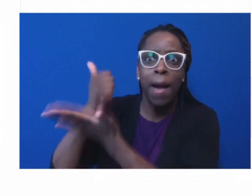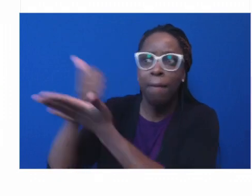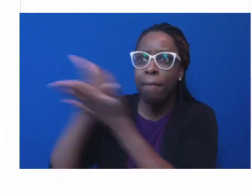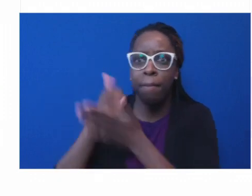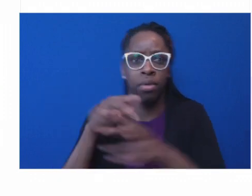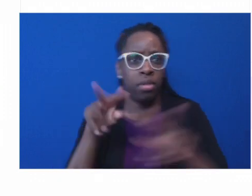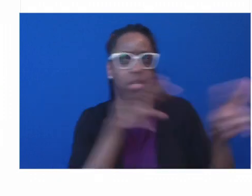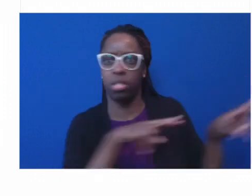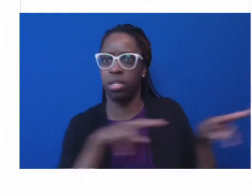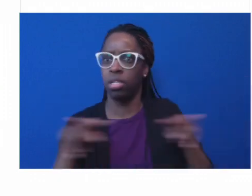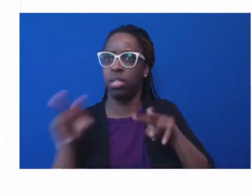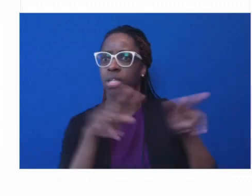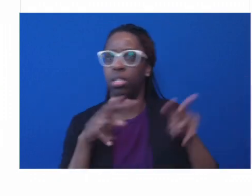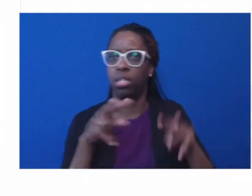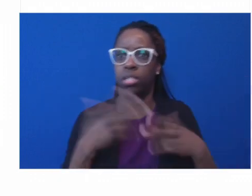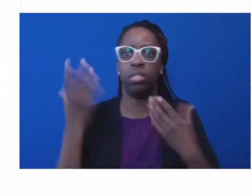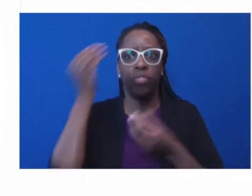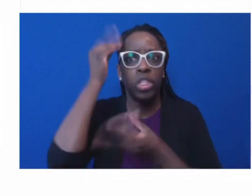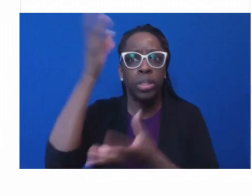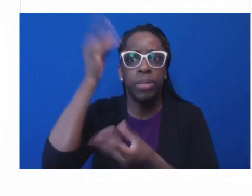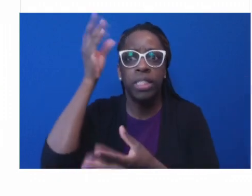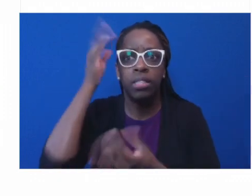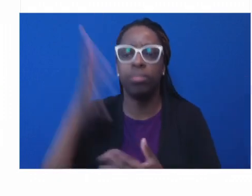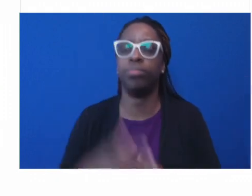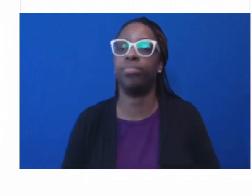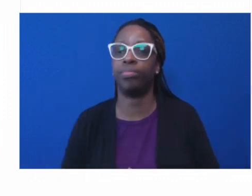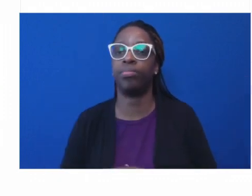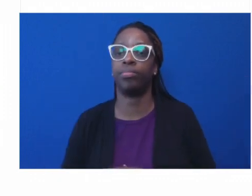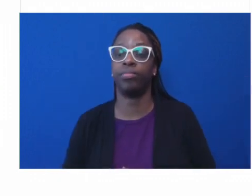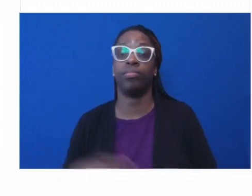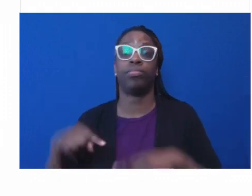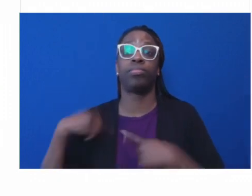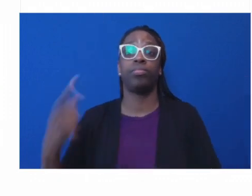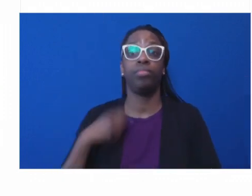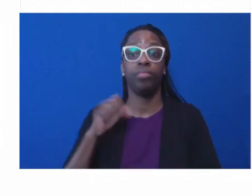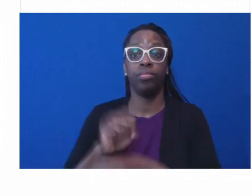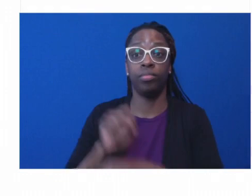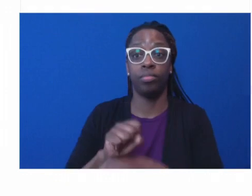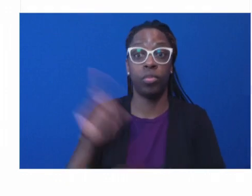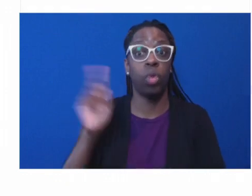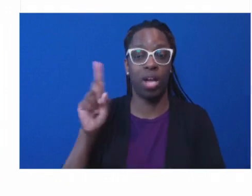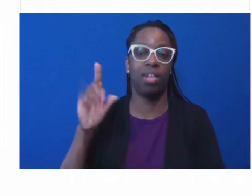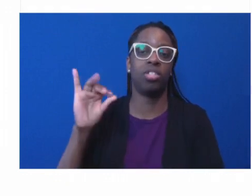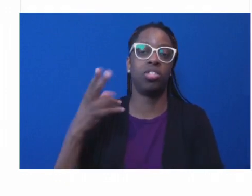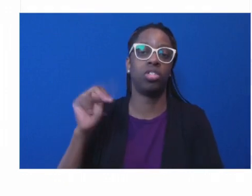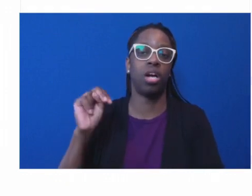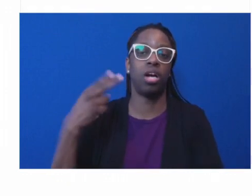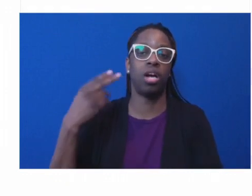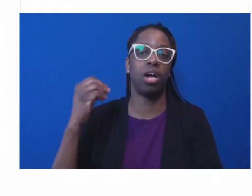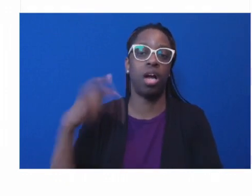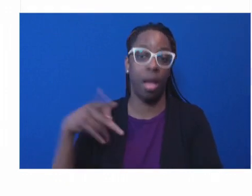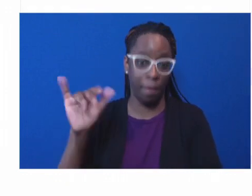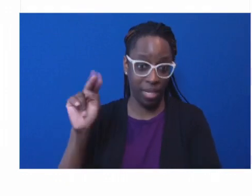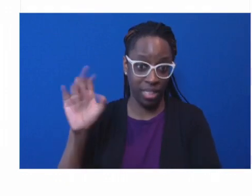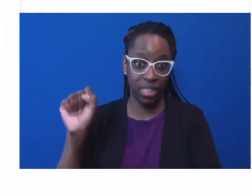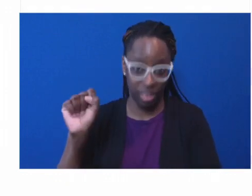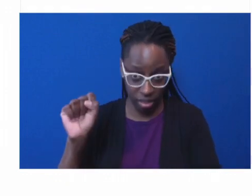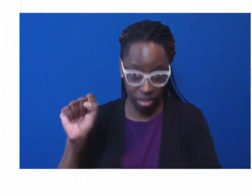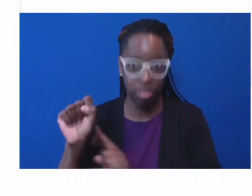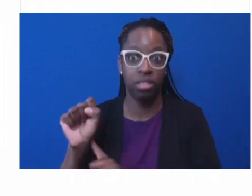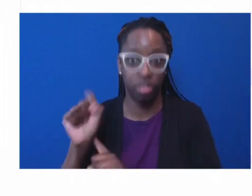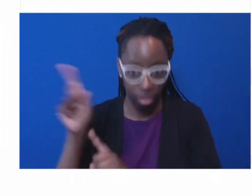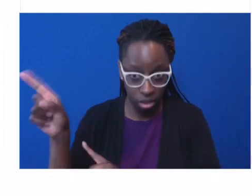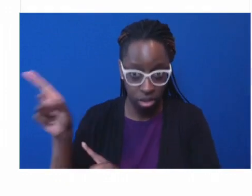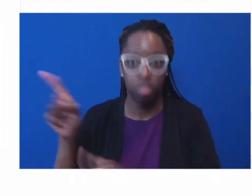great opportunity to compare notes with or hear about others doing community work around the country and able to see the differences in